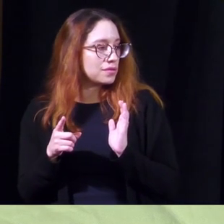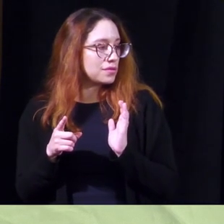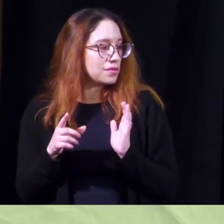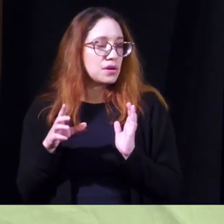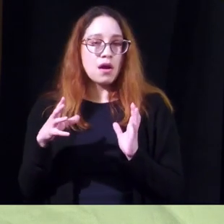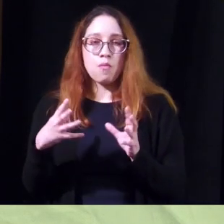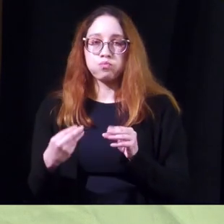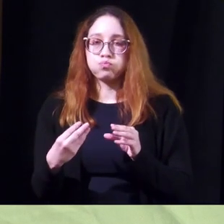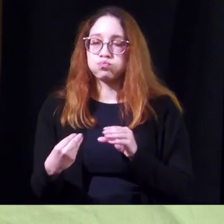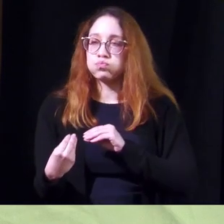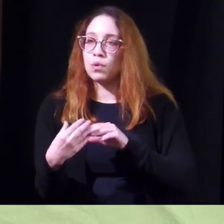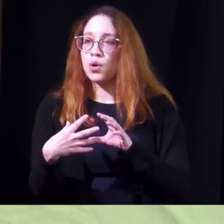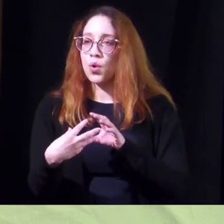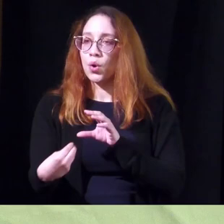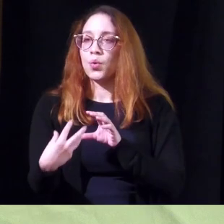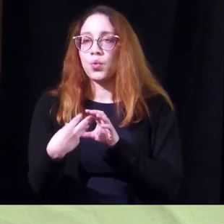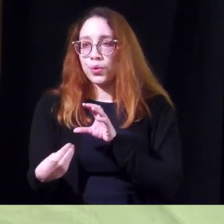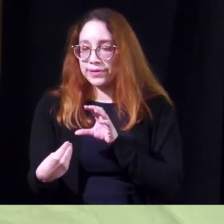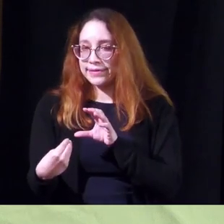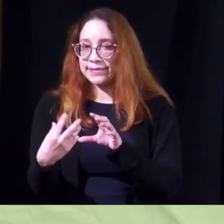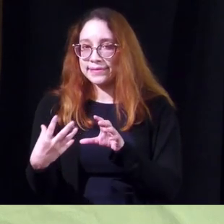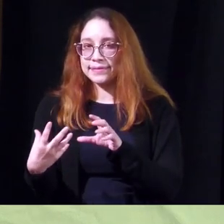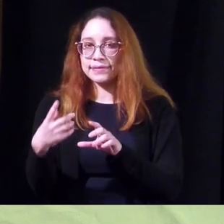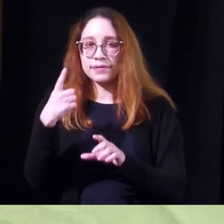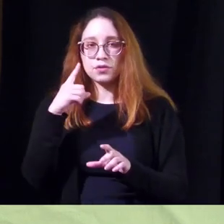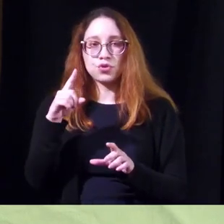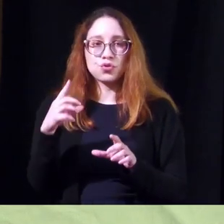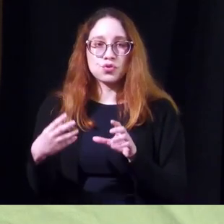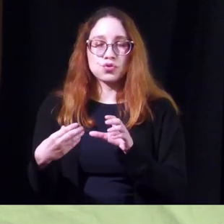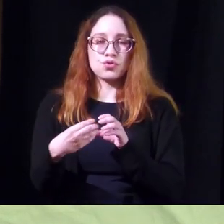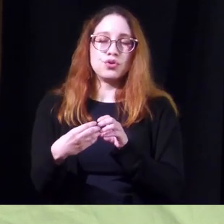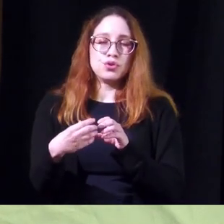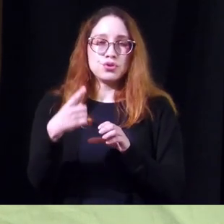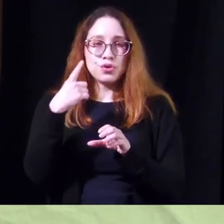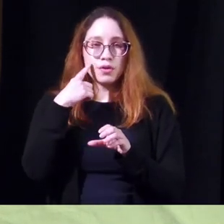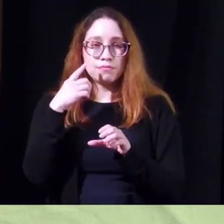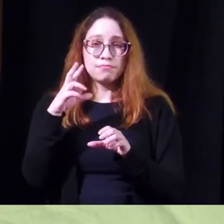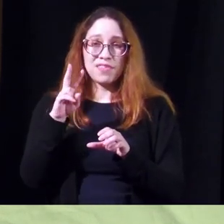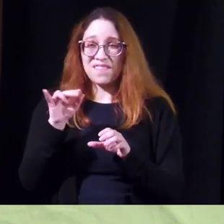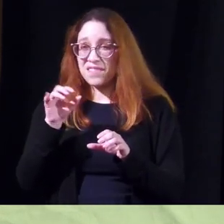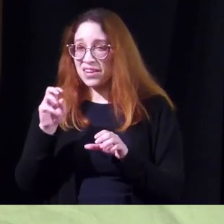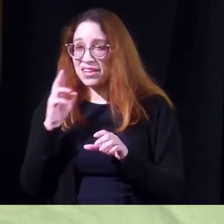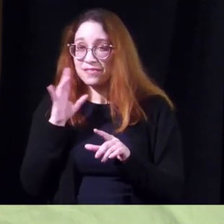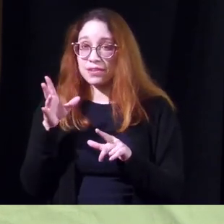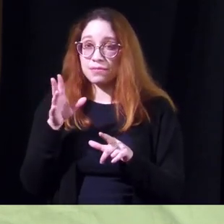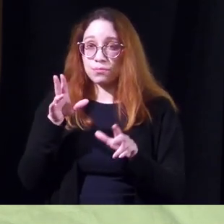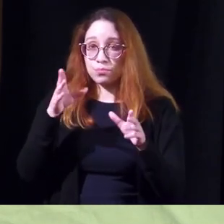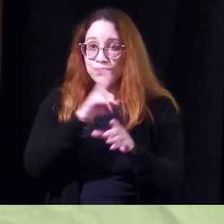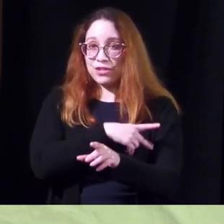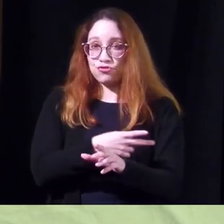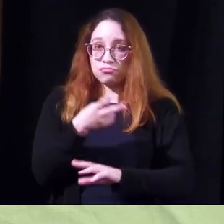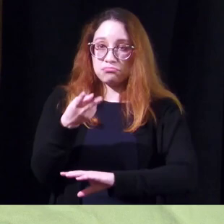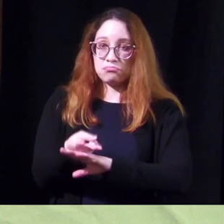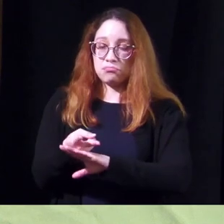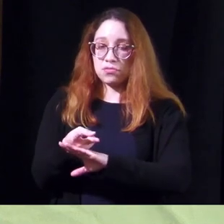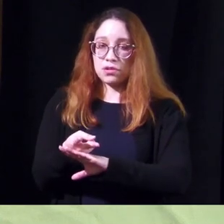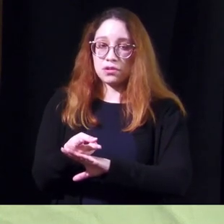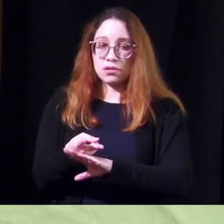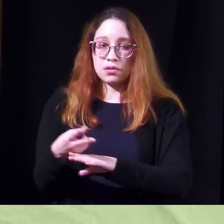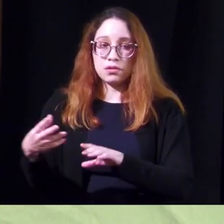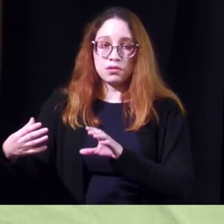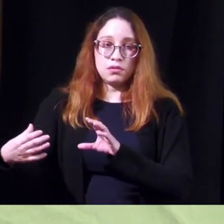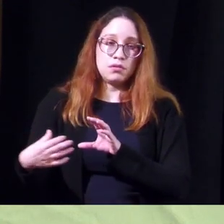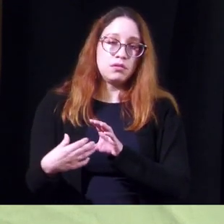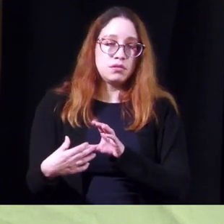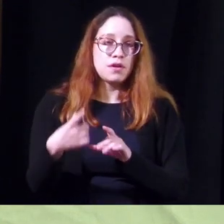sponge with a vacuum tubing to uh attached to it so when the patient's in bed uh they put this